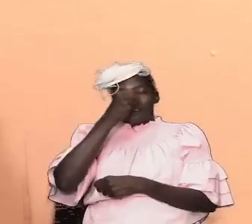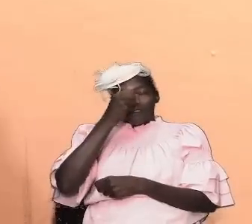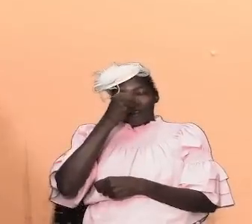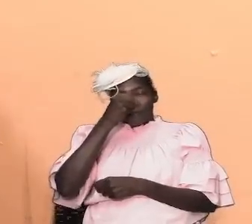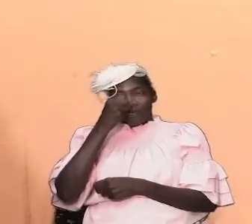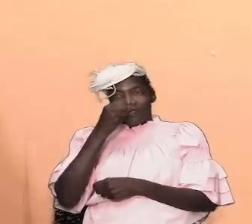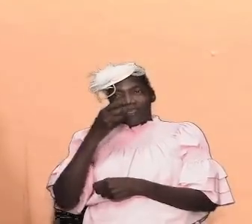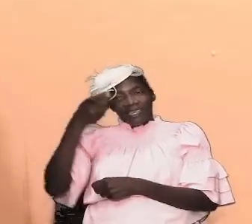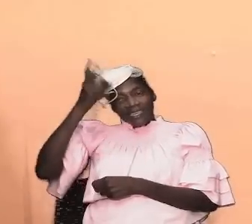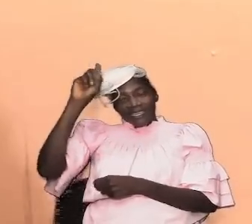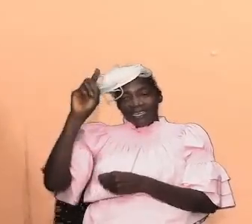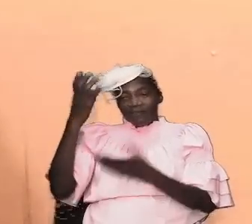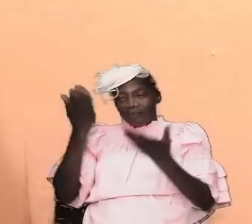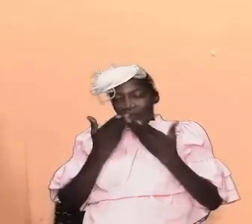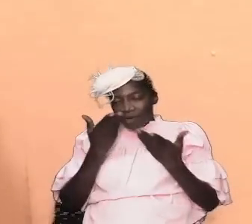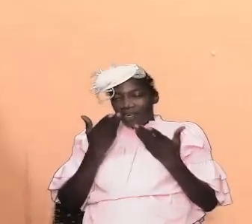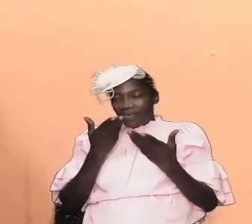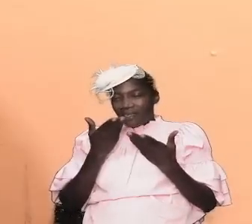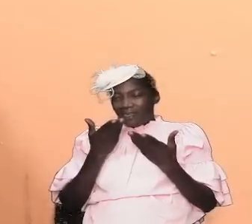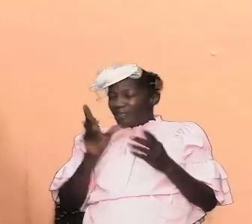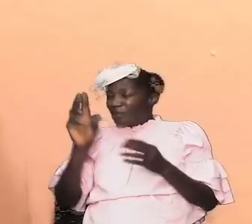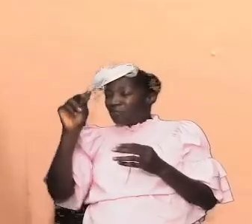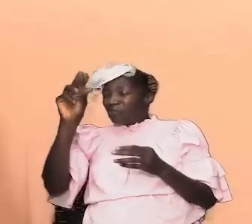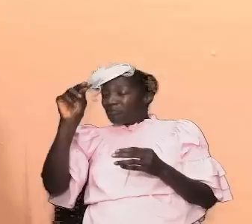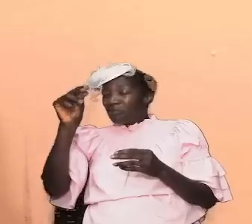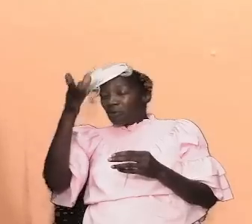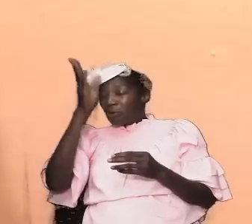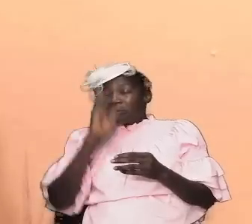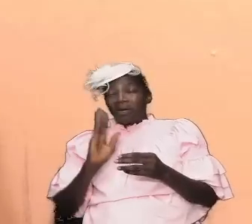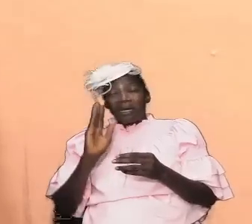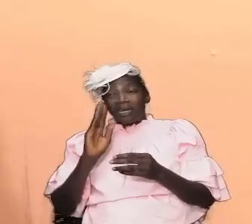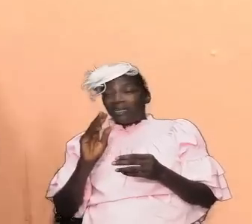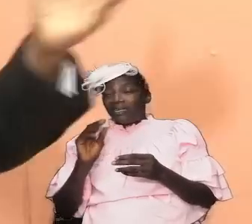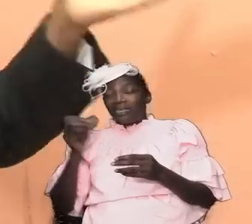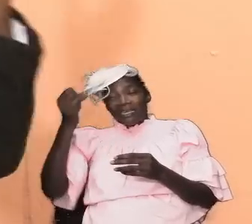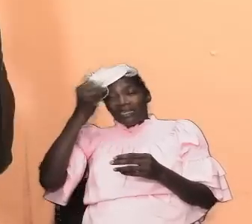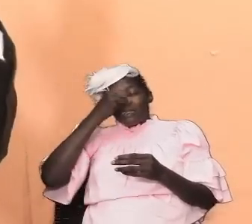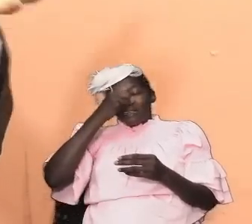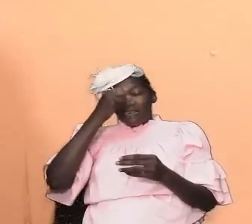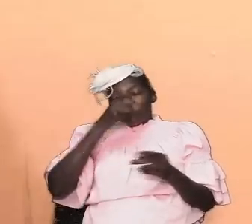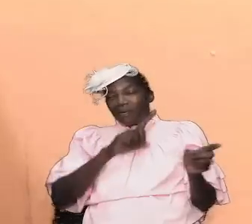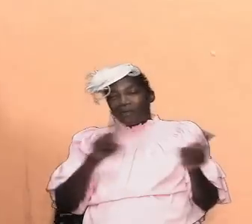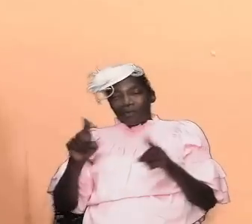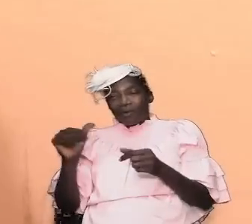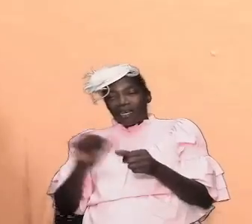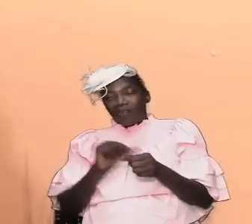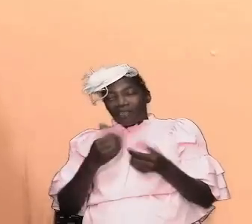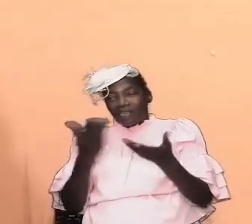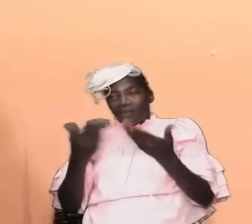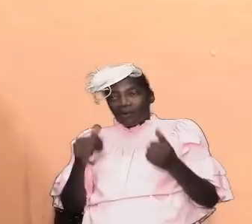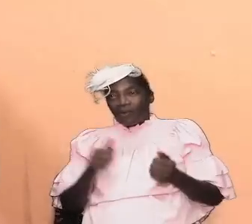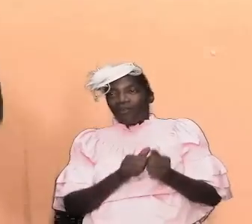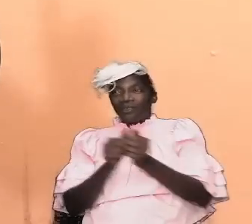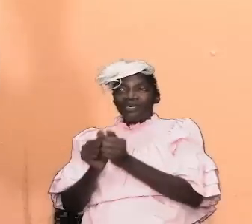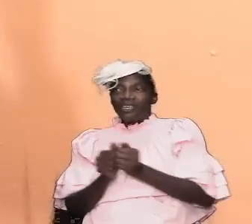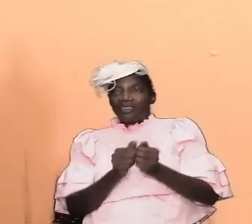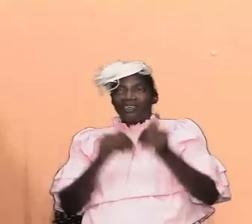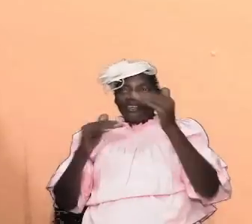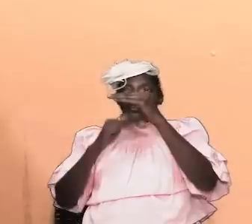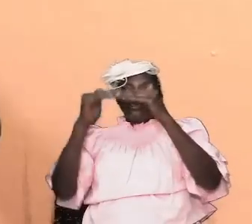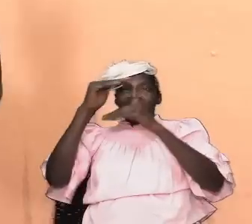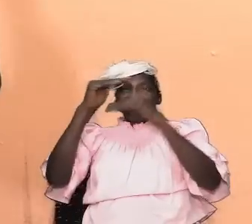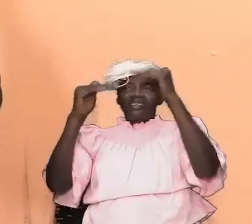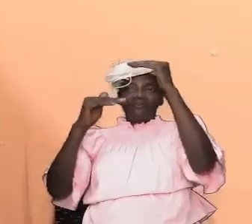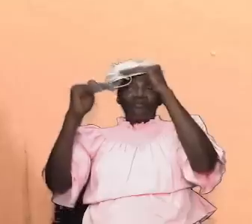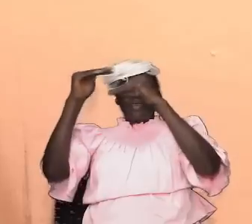to do it god said not you david your hands too bloody solomon your son is going to do it so everything was brought together and they built they